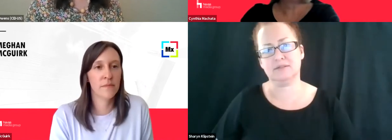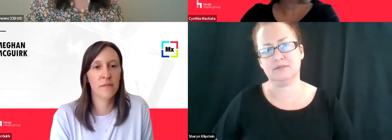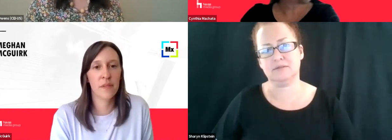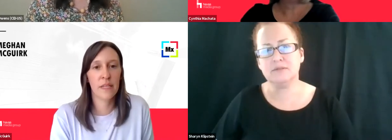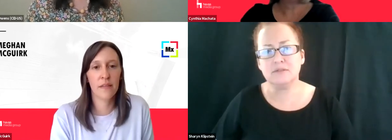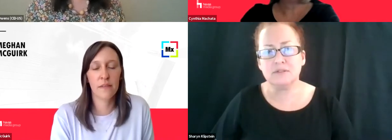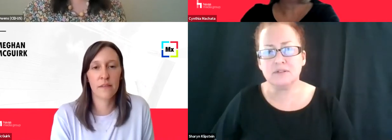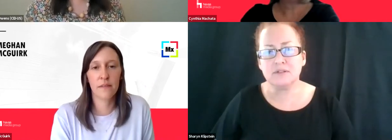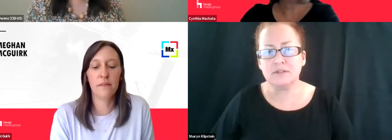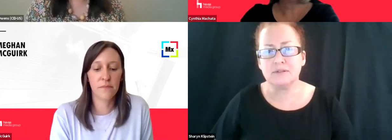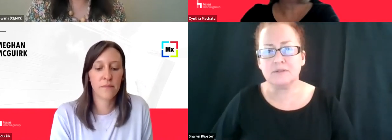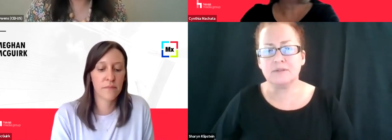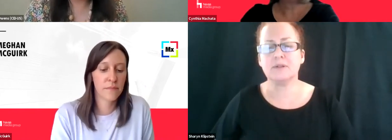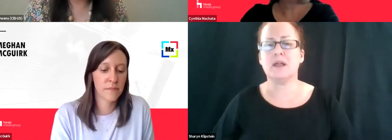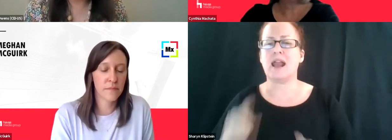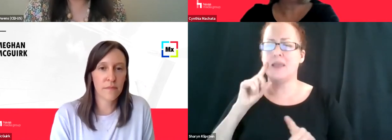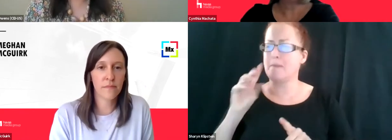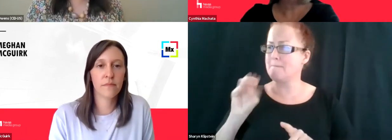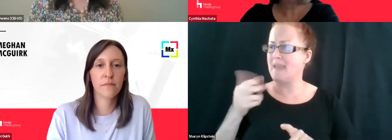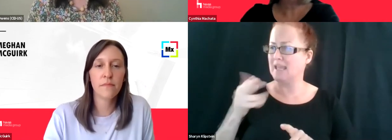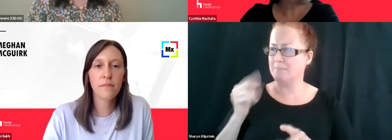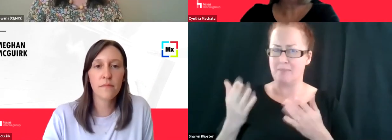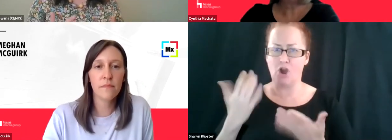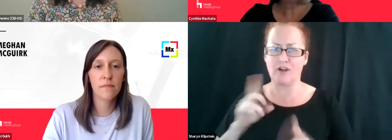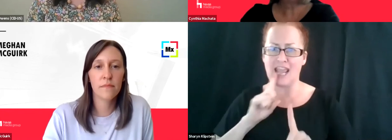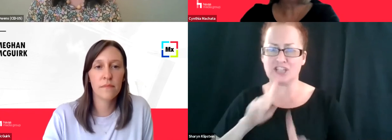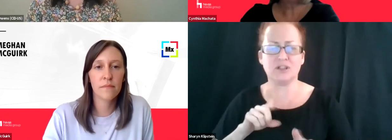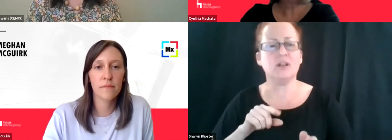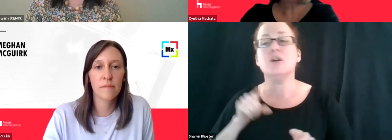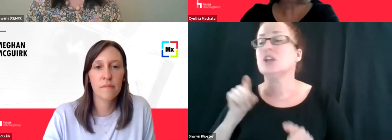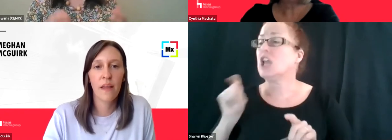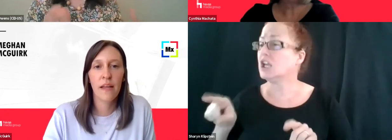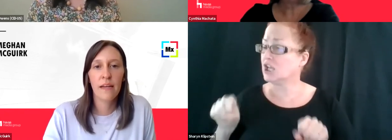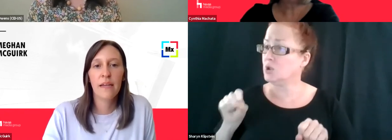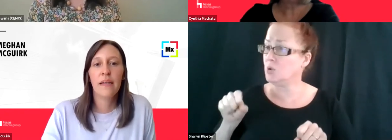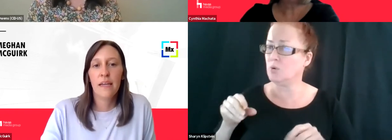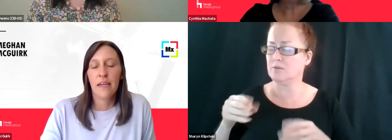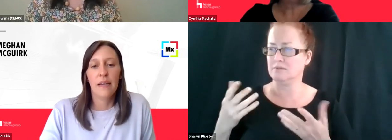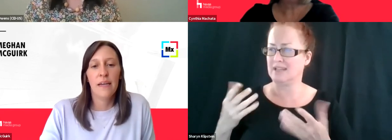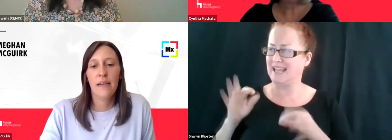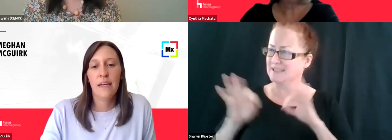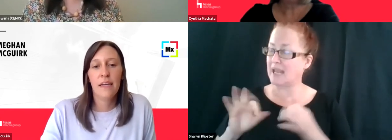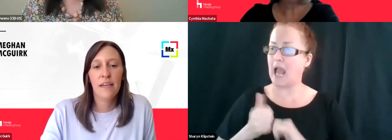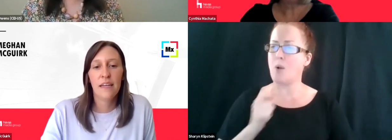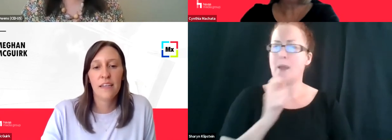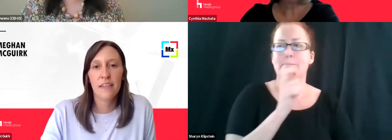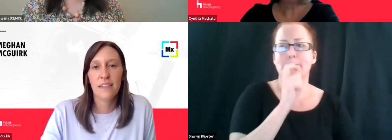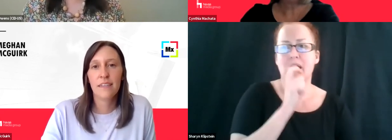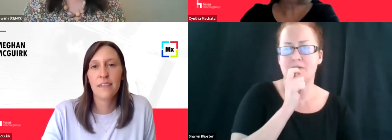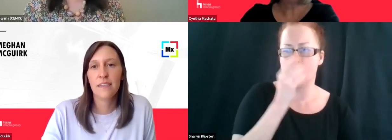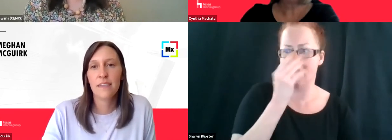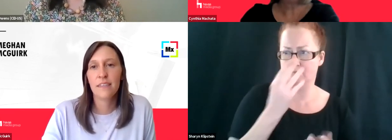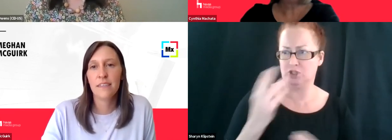Megan, you may have answered one of these. One of the questions is, uh, can you provide any information on how microphone data is used in